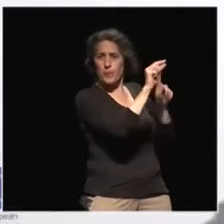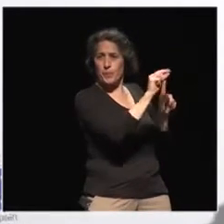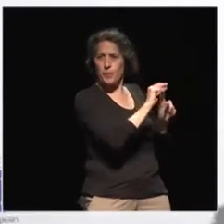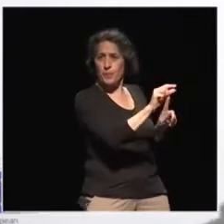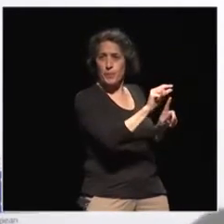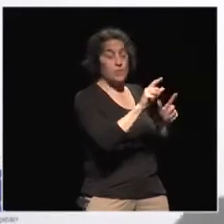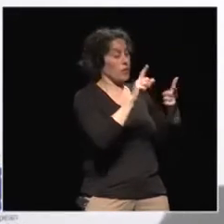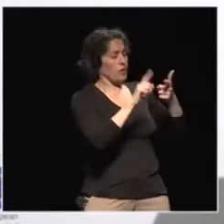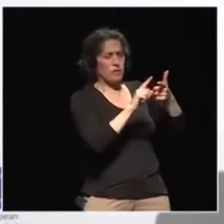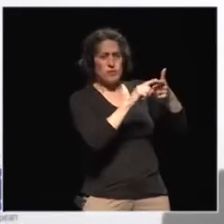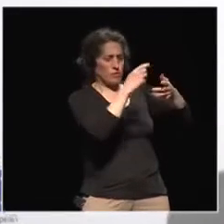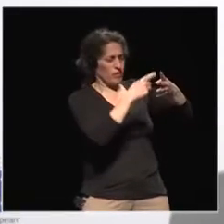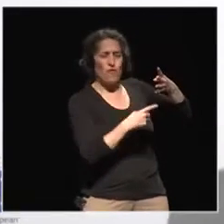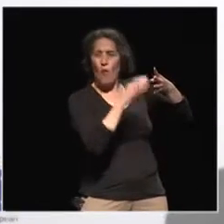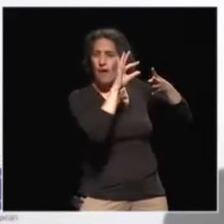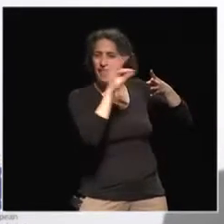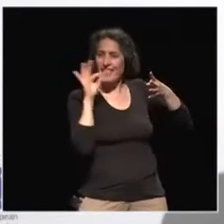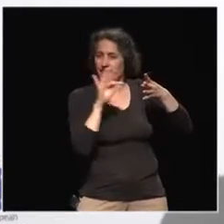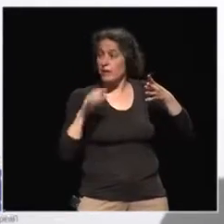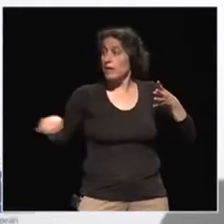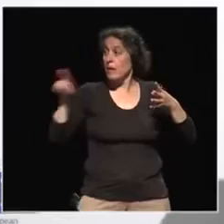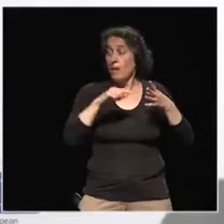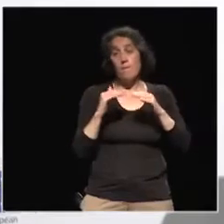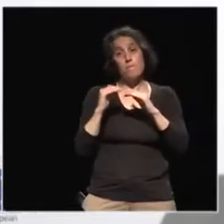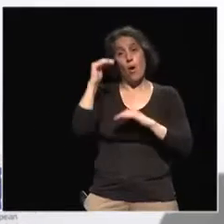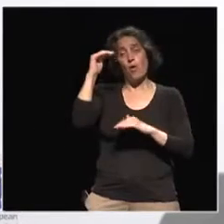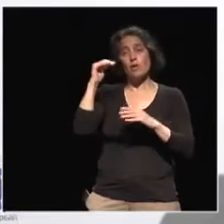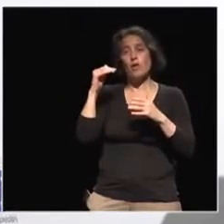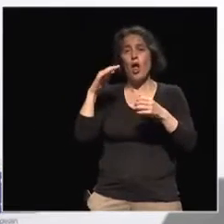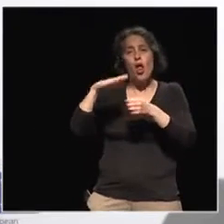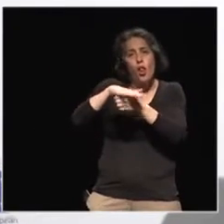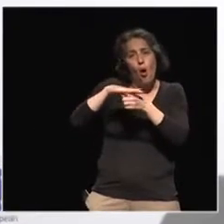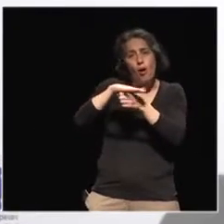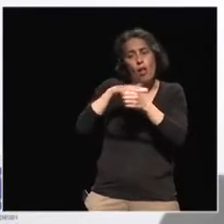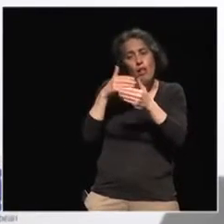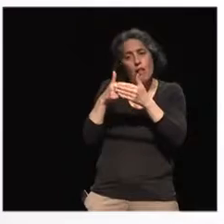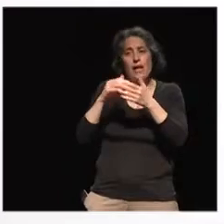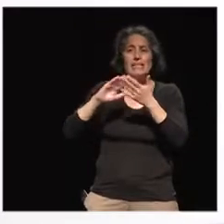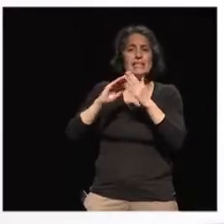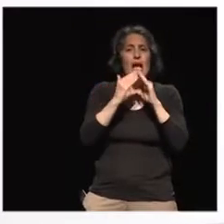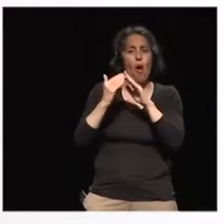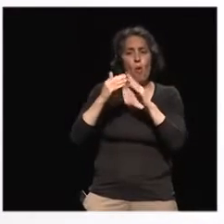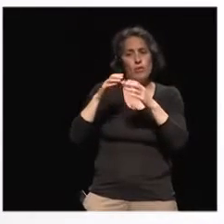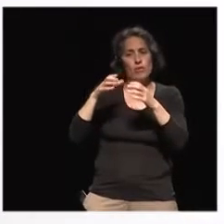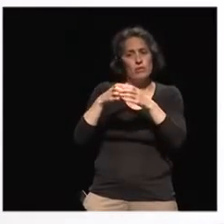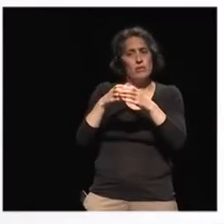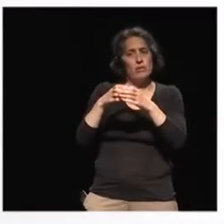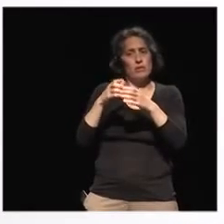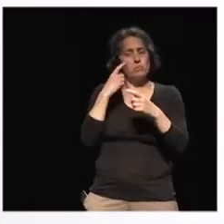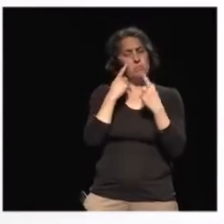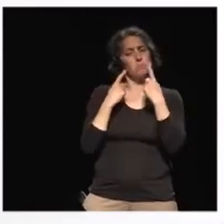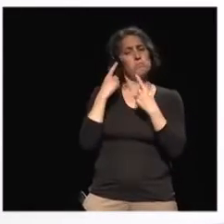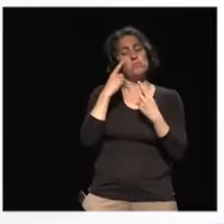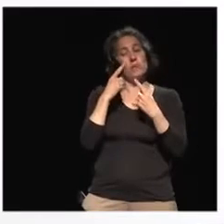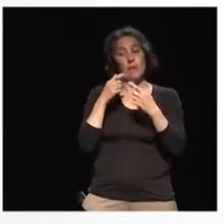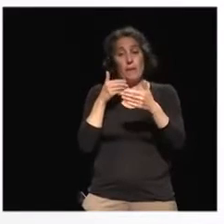authorities are public administration units which stand closer to local citizens. And that's why when you express